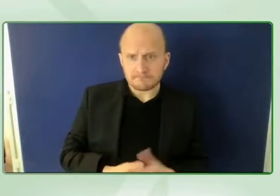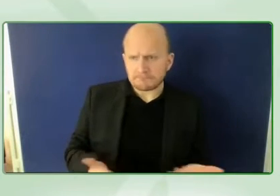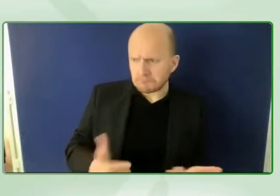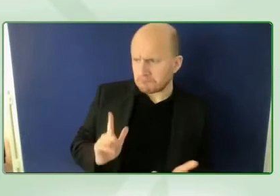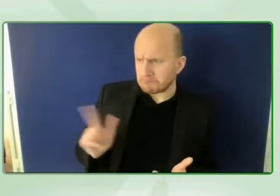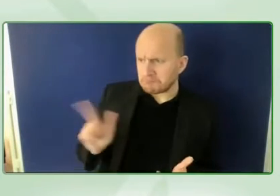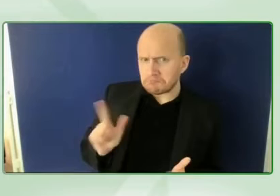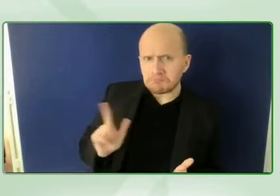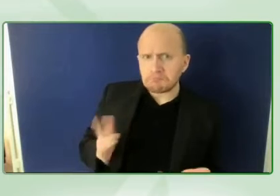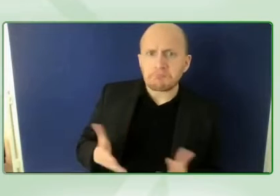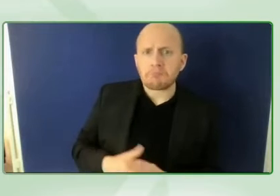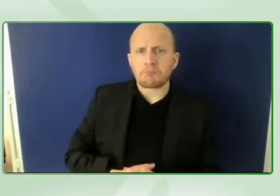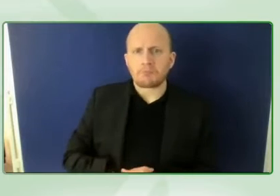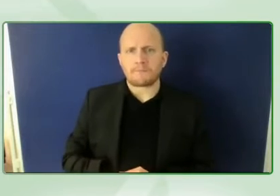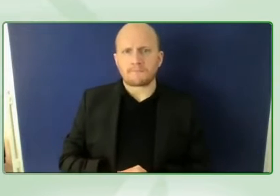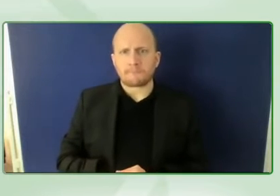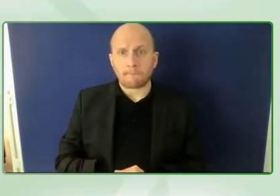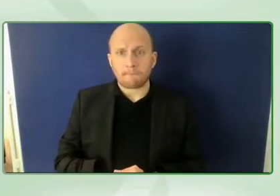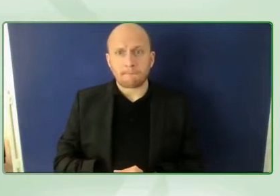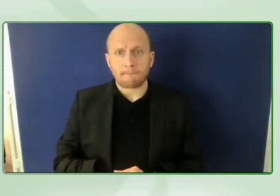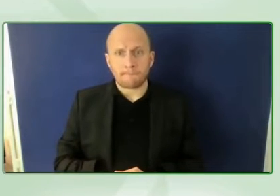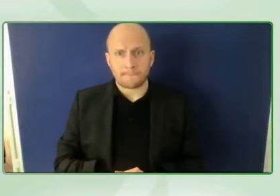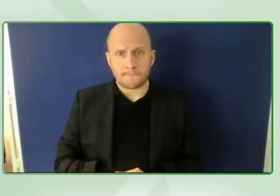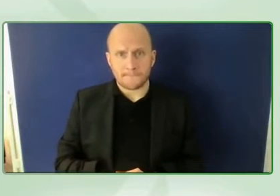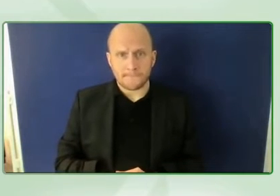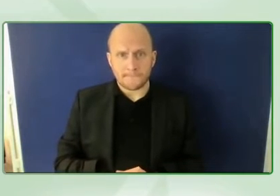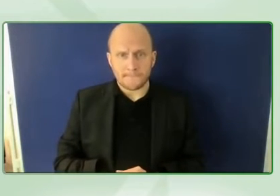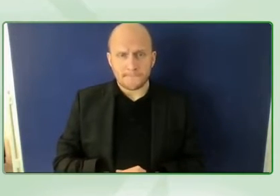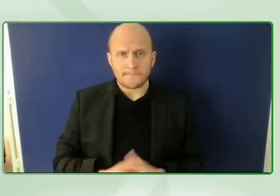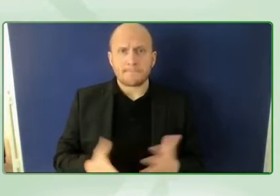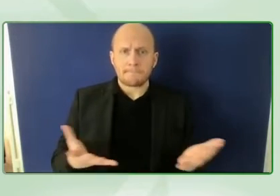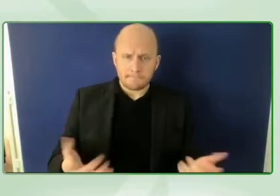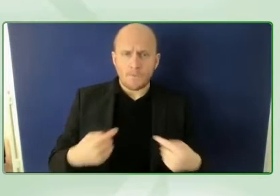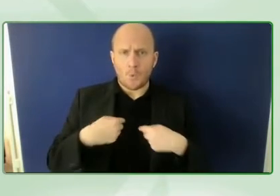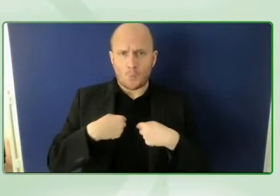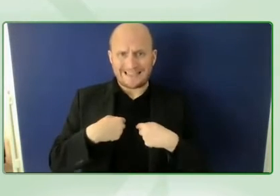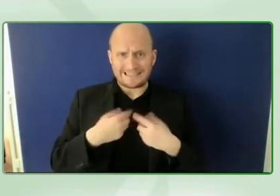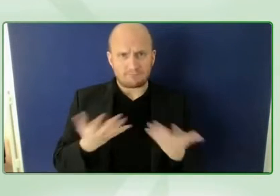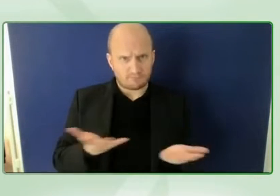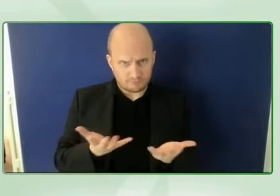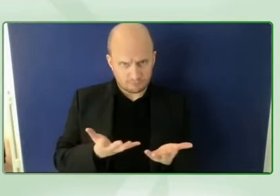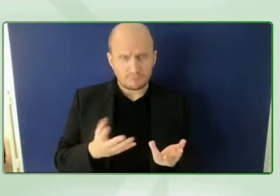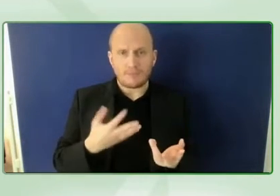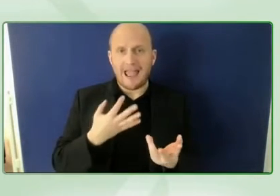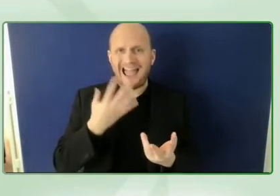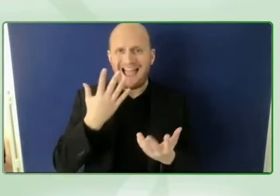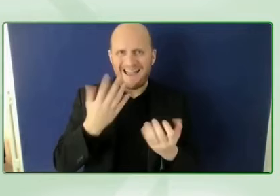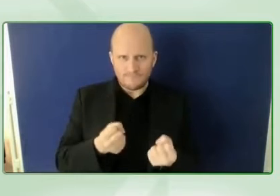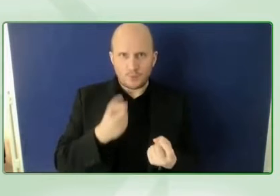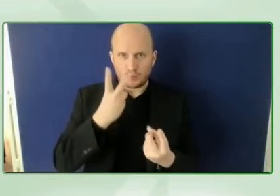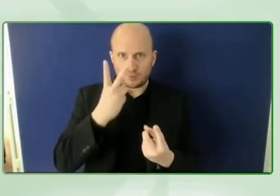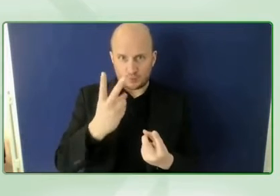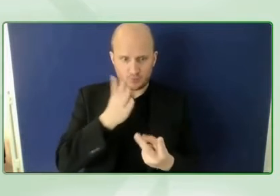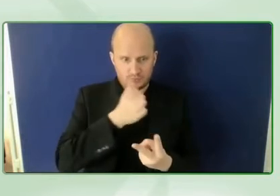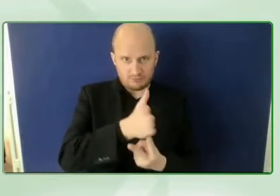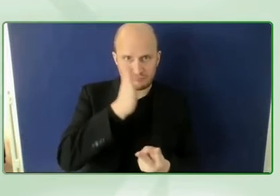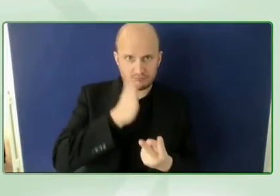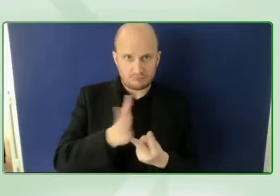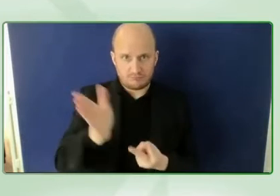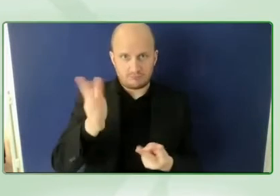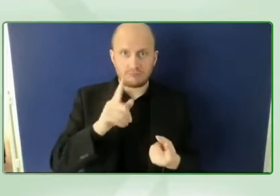so what we've what we've done is there's there's two ways you can make a pledge we've come up with a menu of commitments